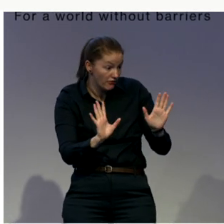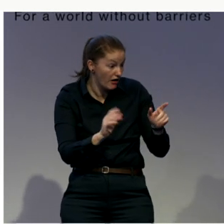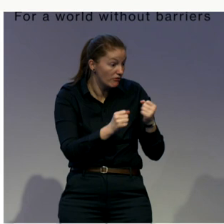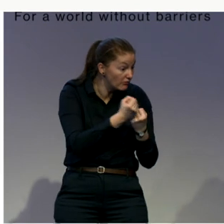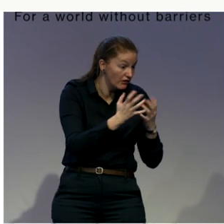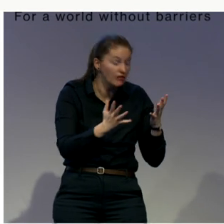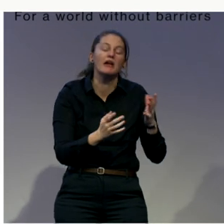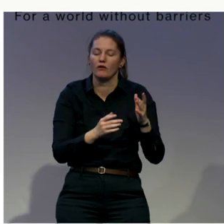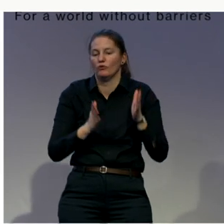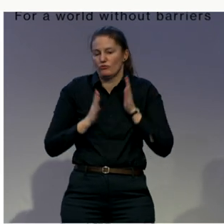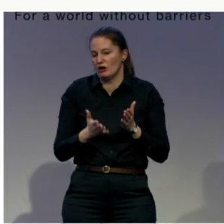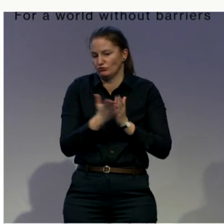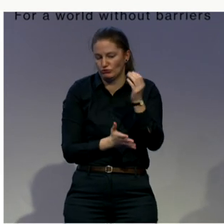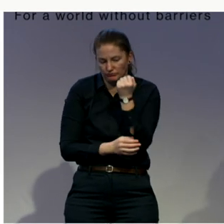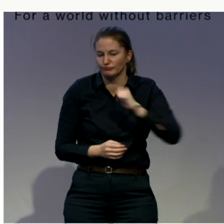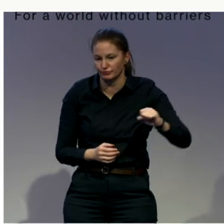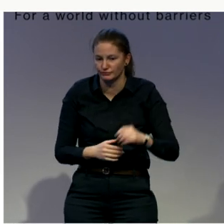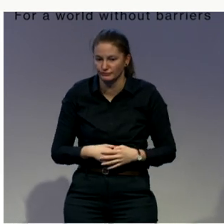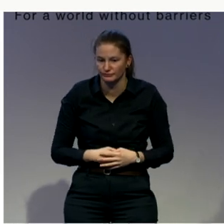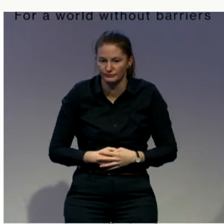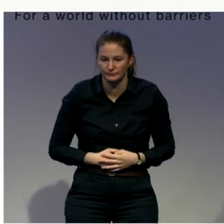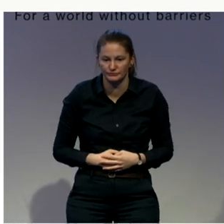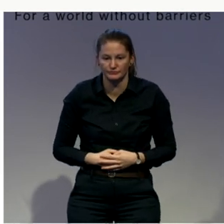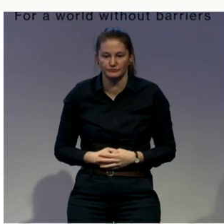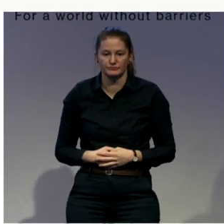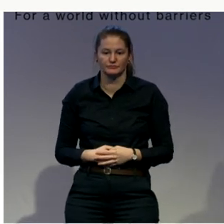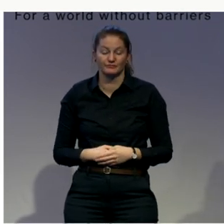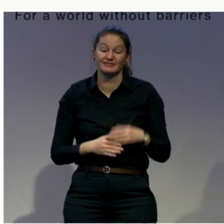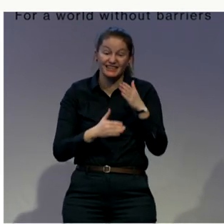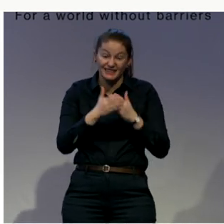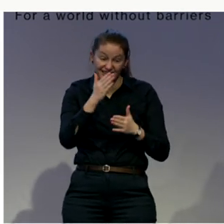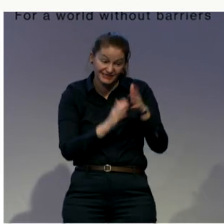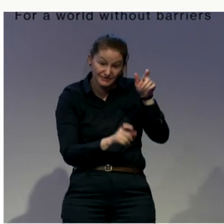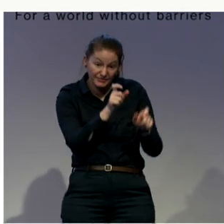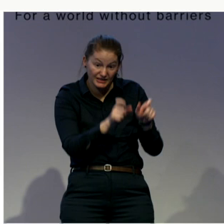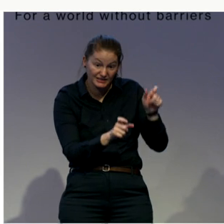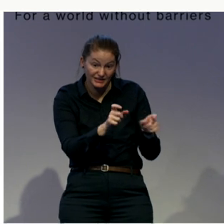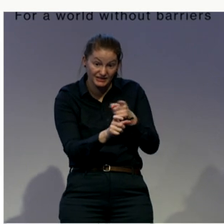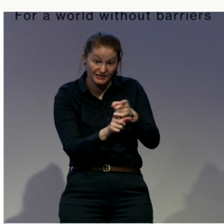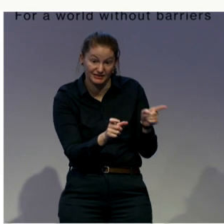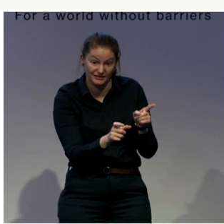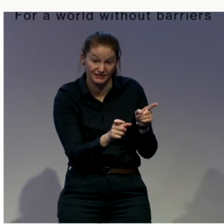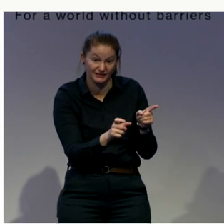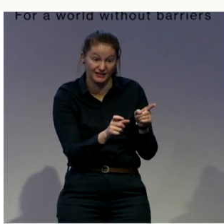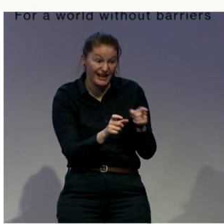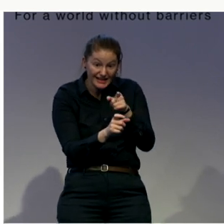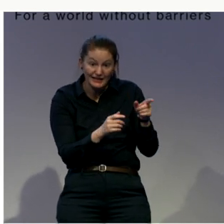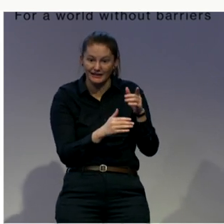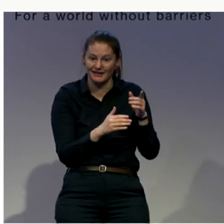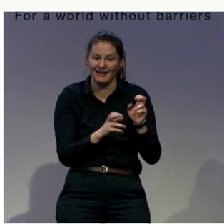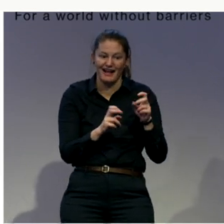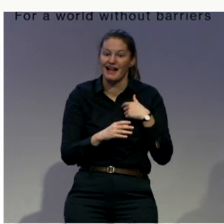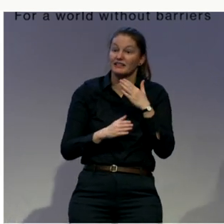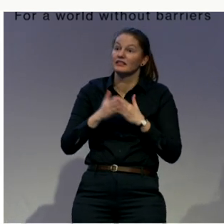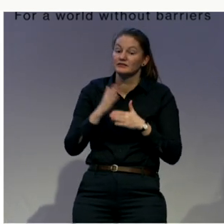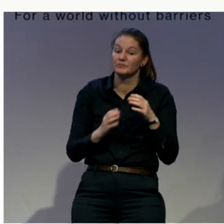justice officials that you cannot be detained on the basis of disability. And for example, for